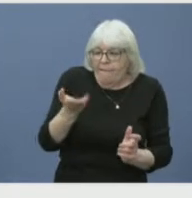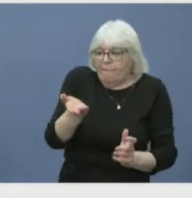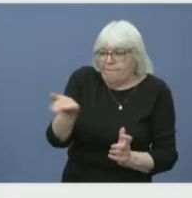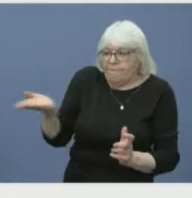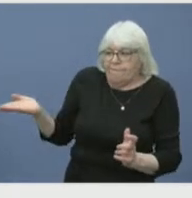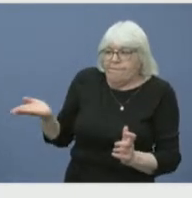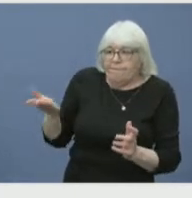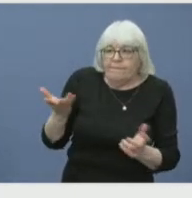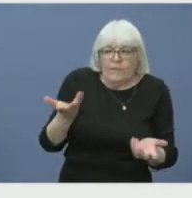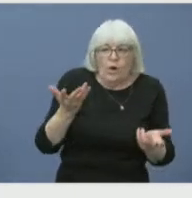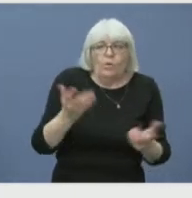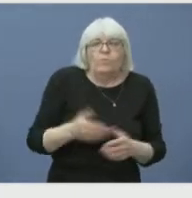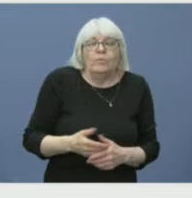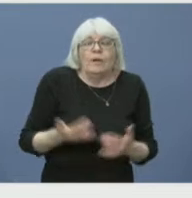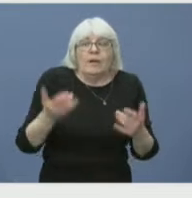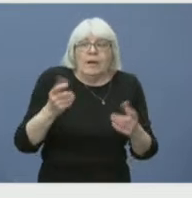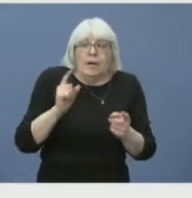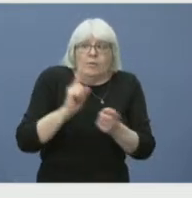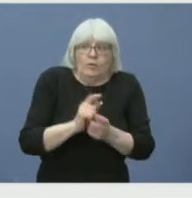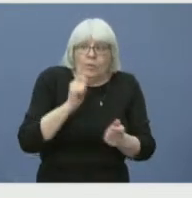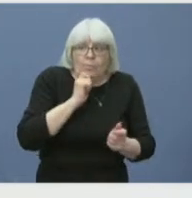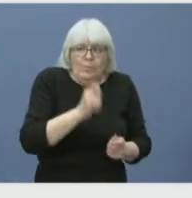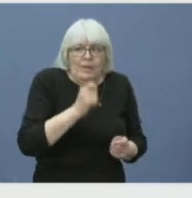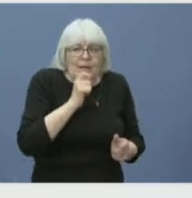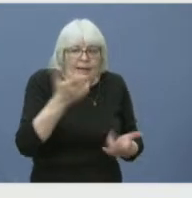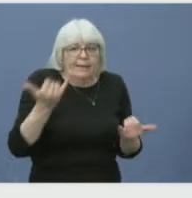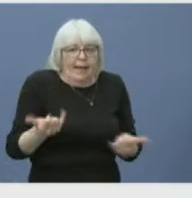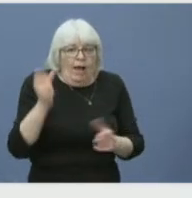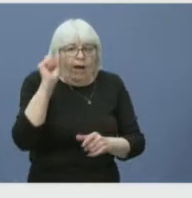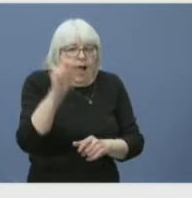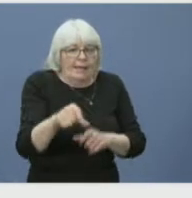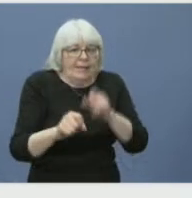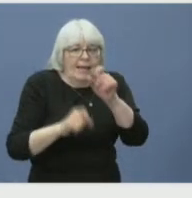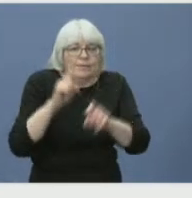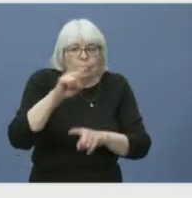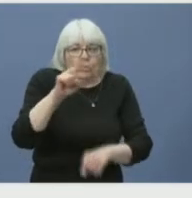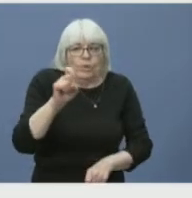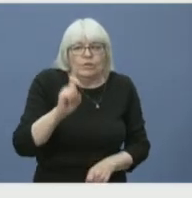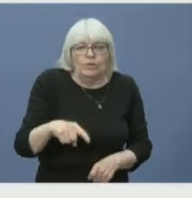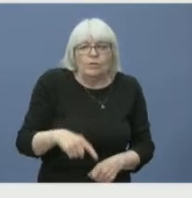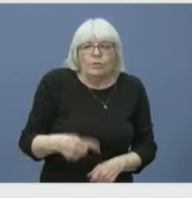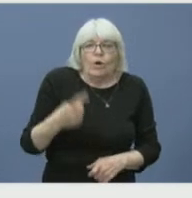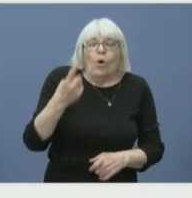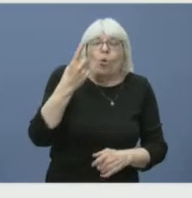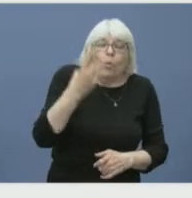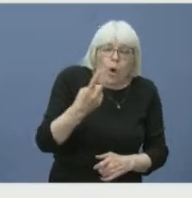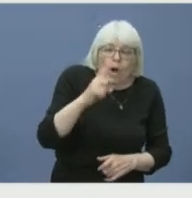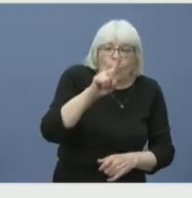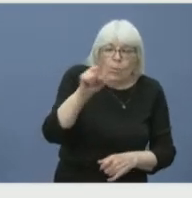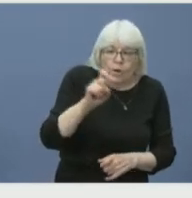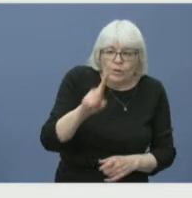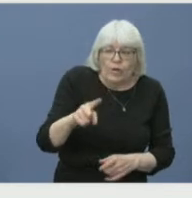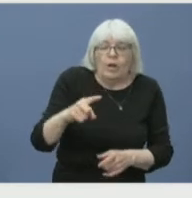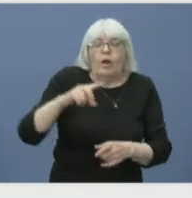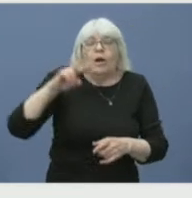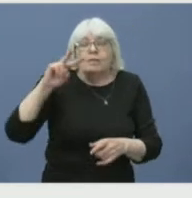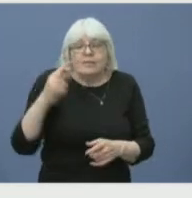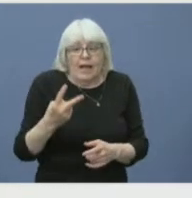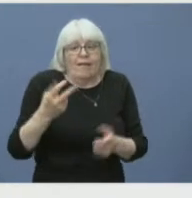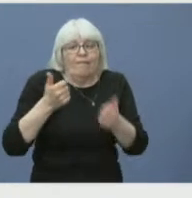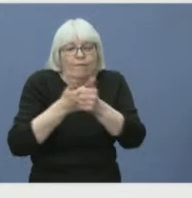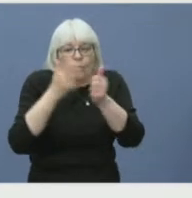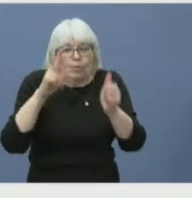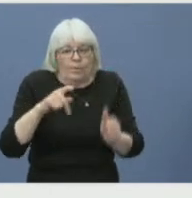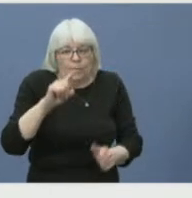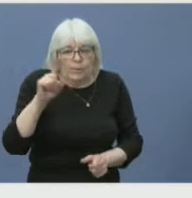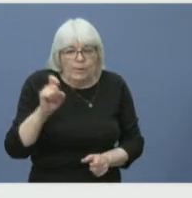from the media participating. And again, we'll stick with that one question, one follow up format, if you could indicate who your questions